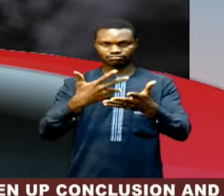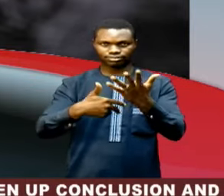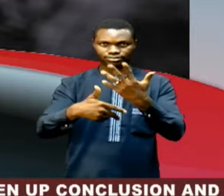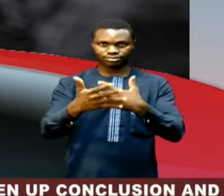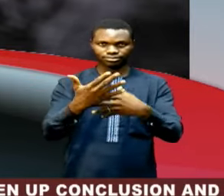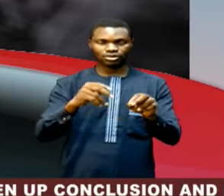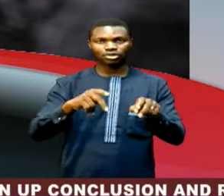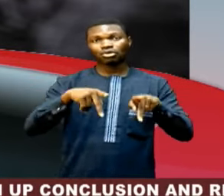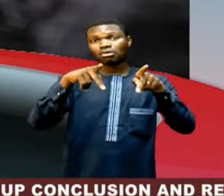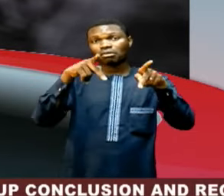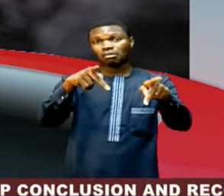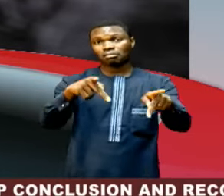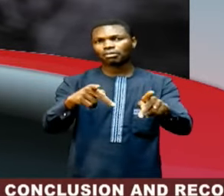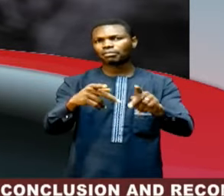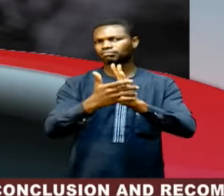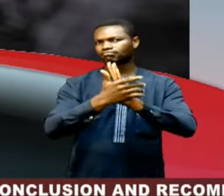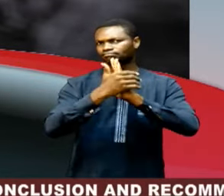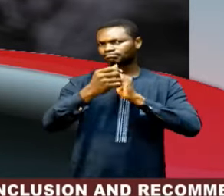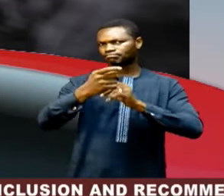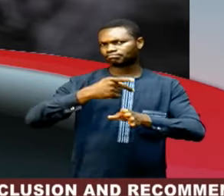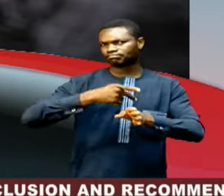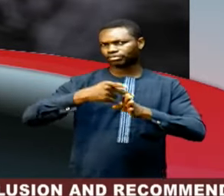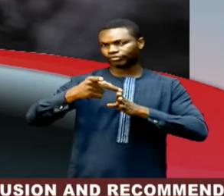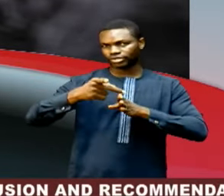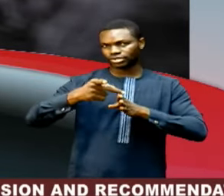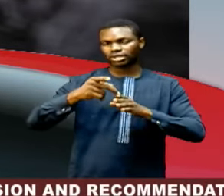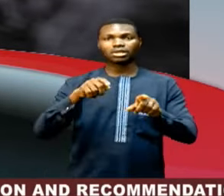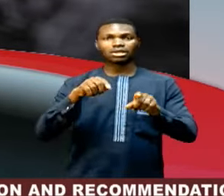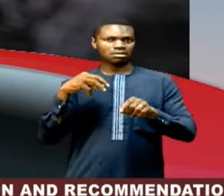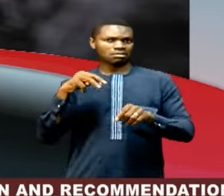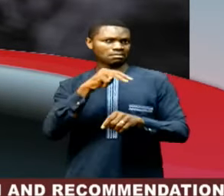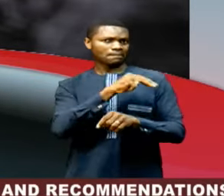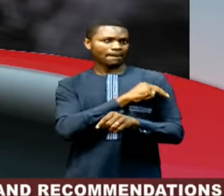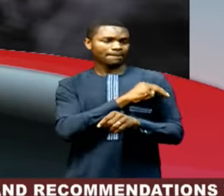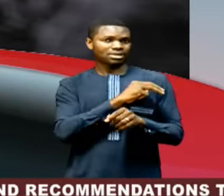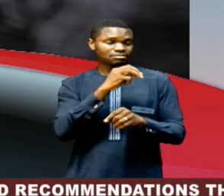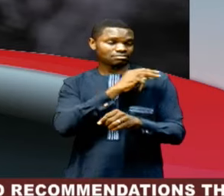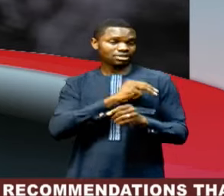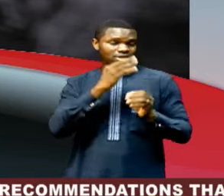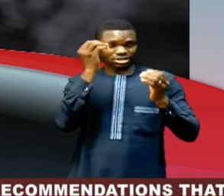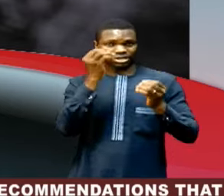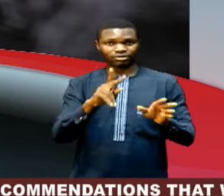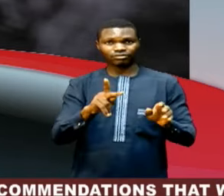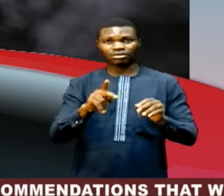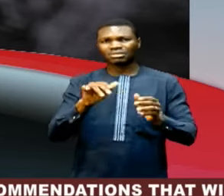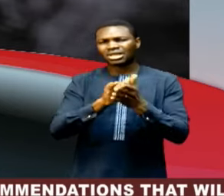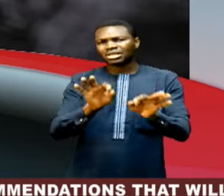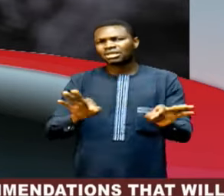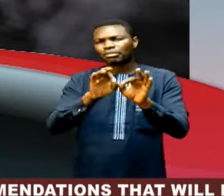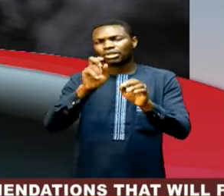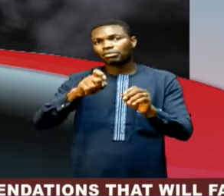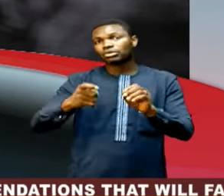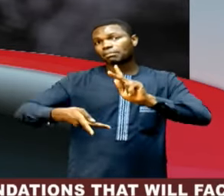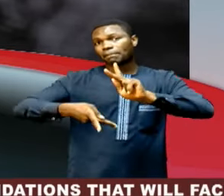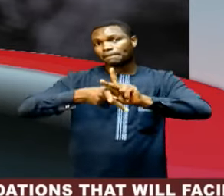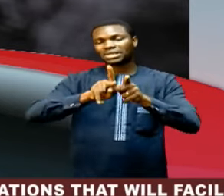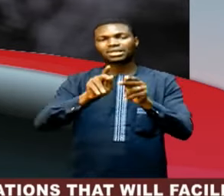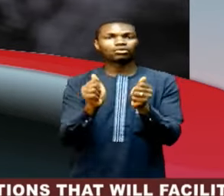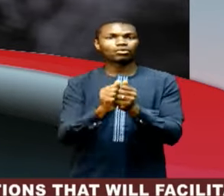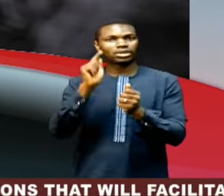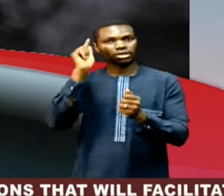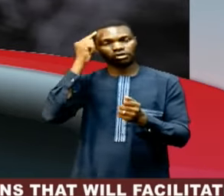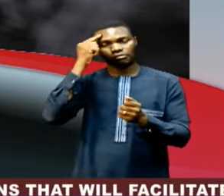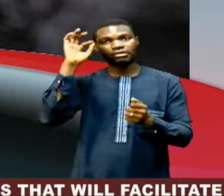excellence among members of the Institute. The minister also reiterated the need to partner with the government at the